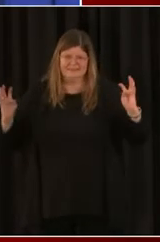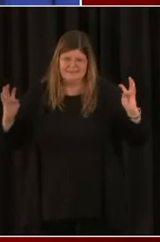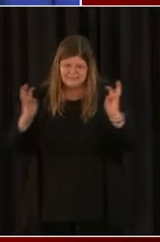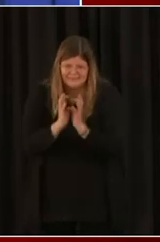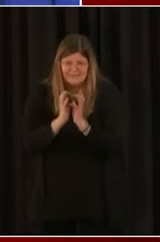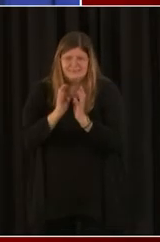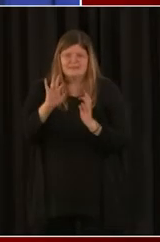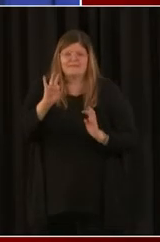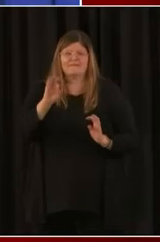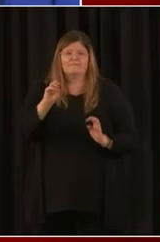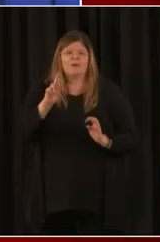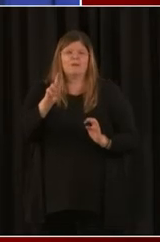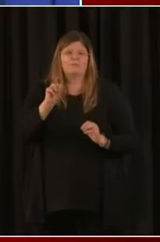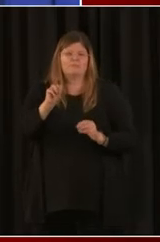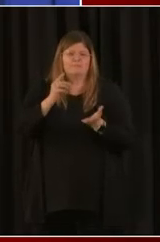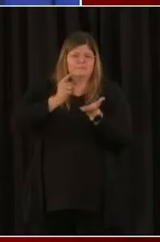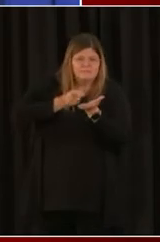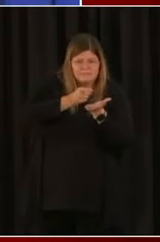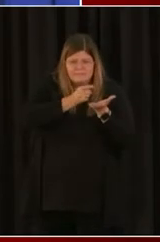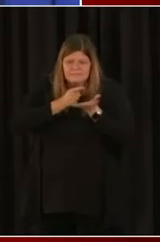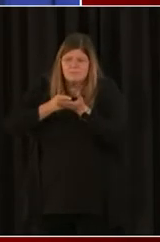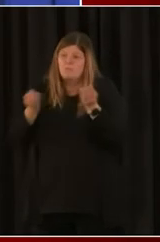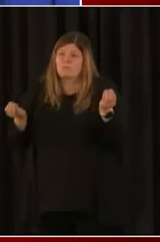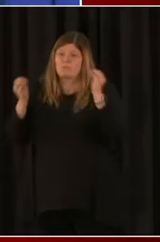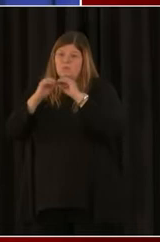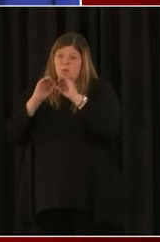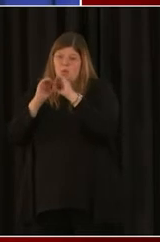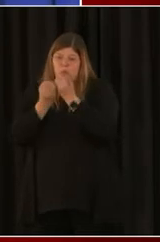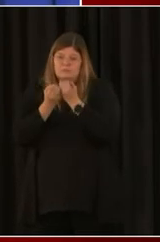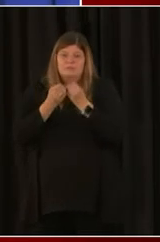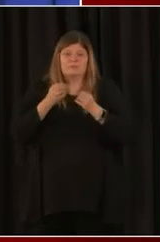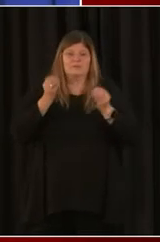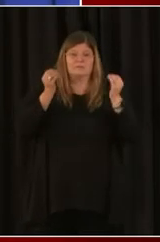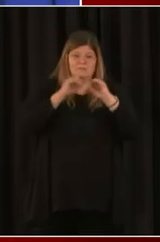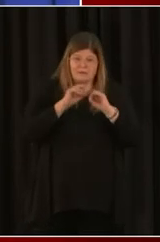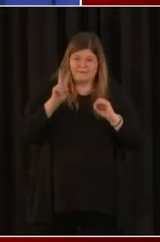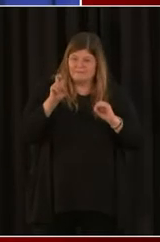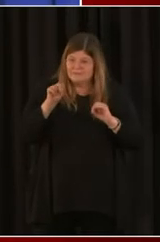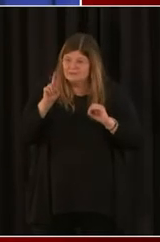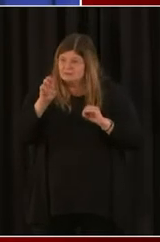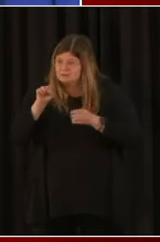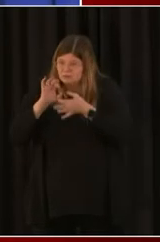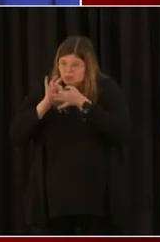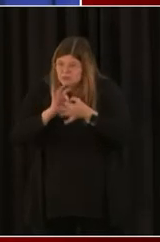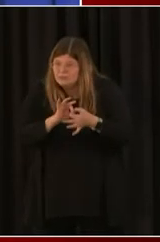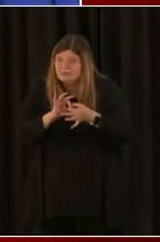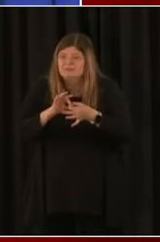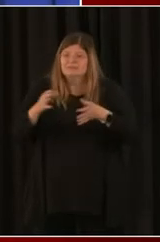organizations in the district that are interested in that venue-related relief as well.